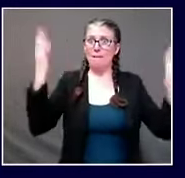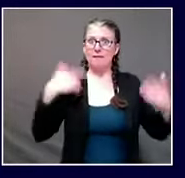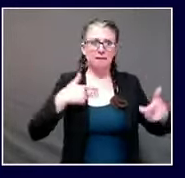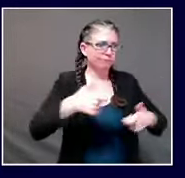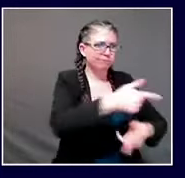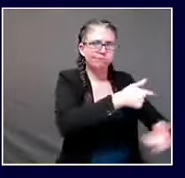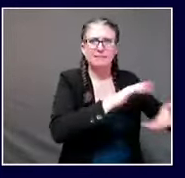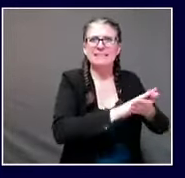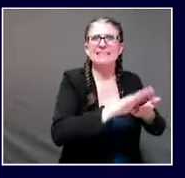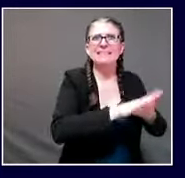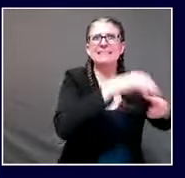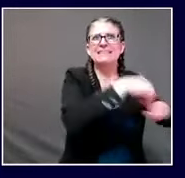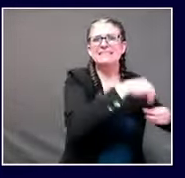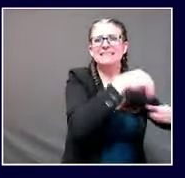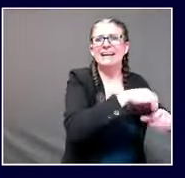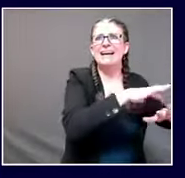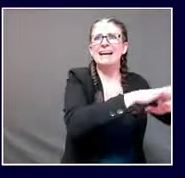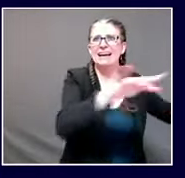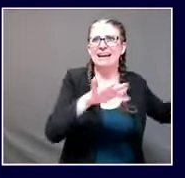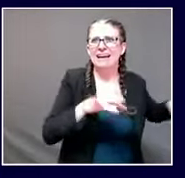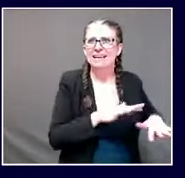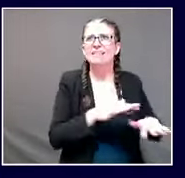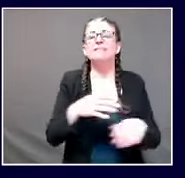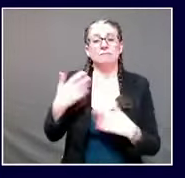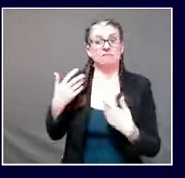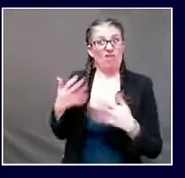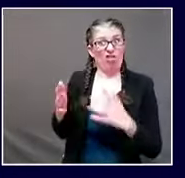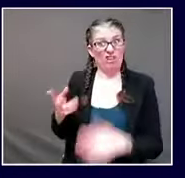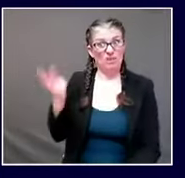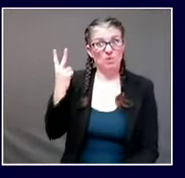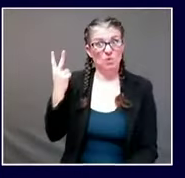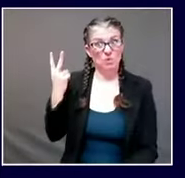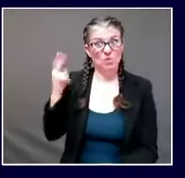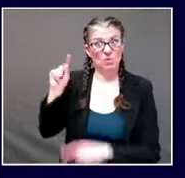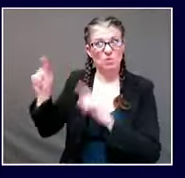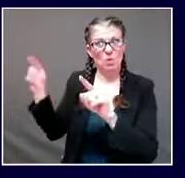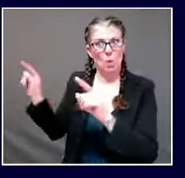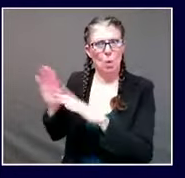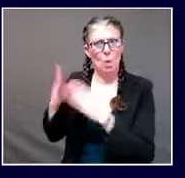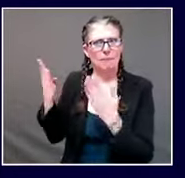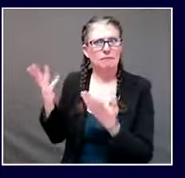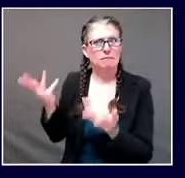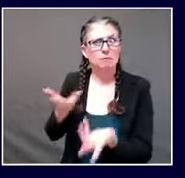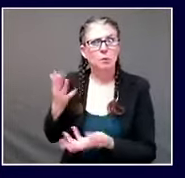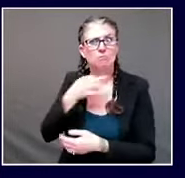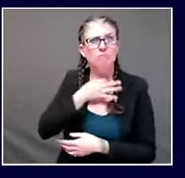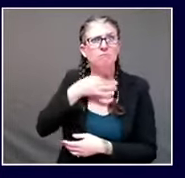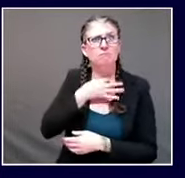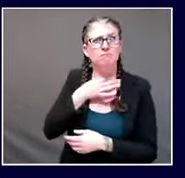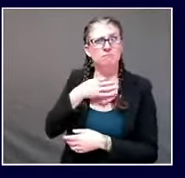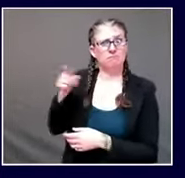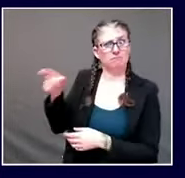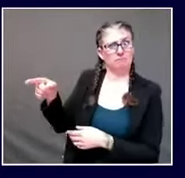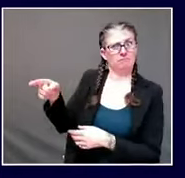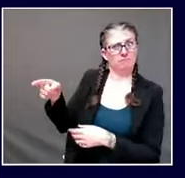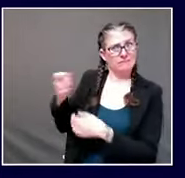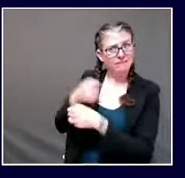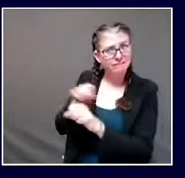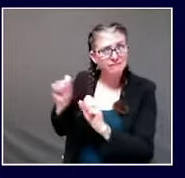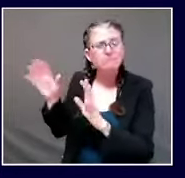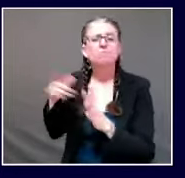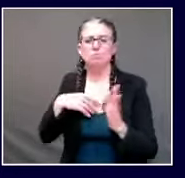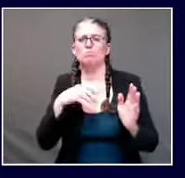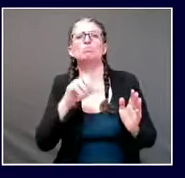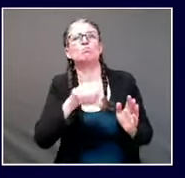work and get adjusted as needed i think the national association and the state association uh have